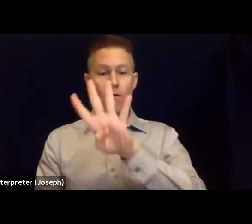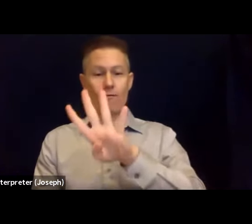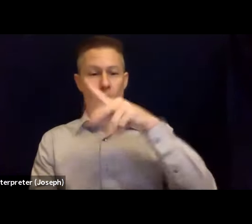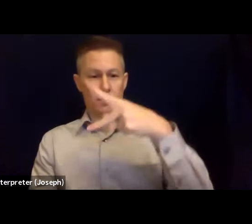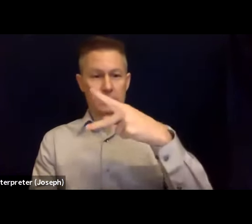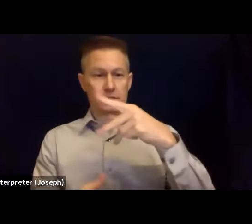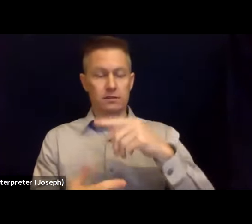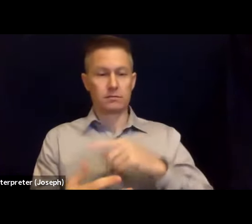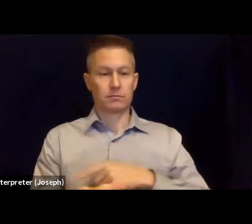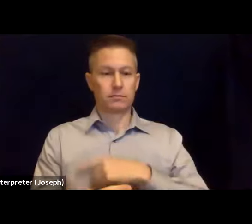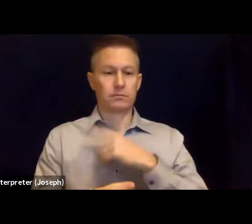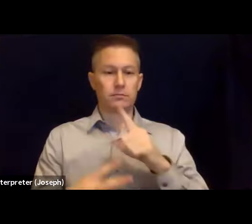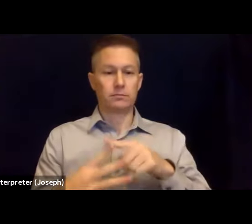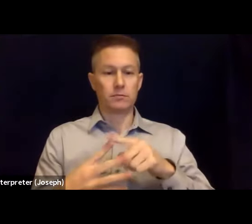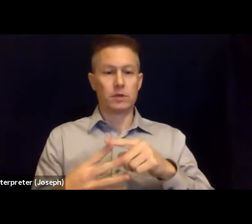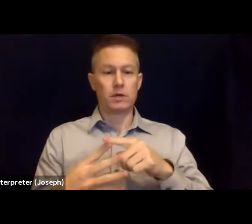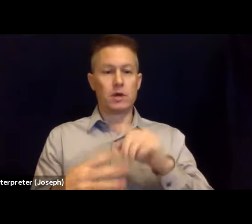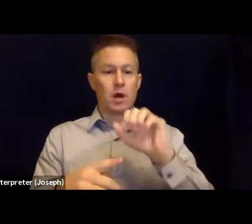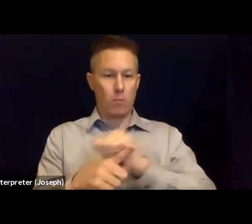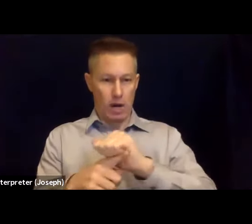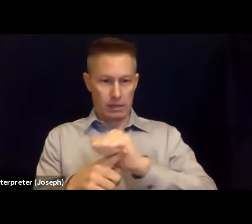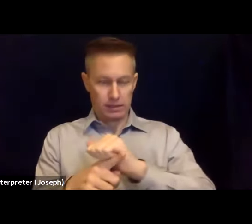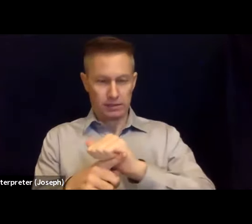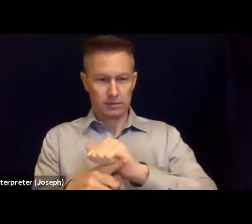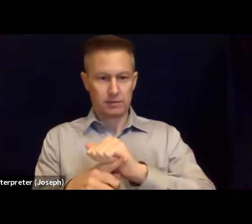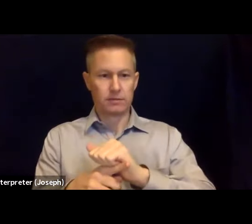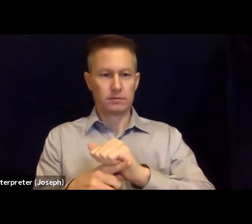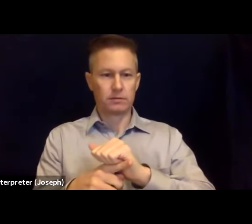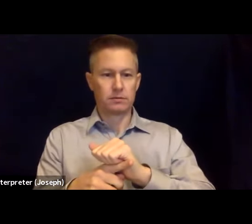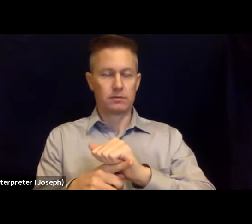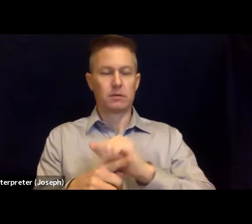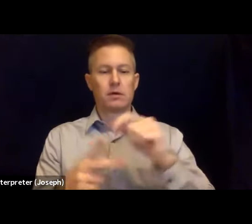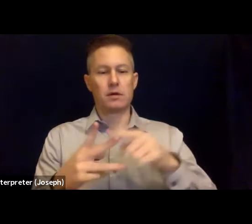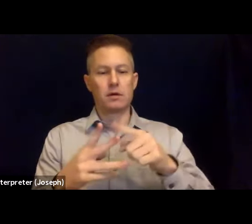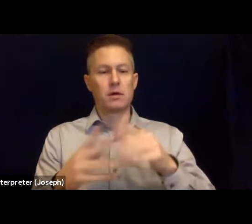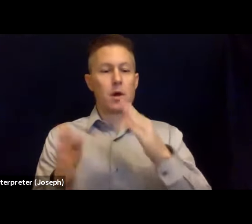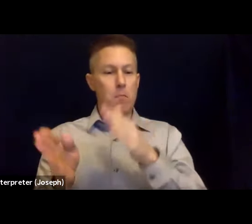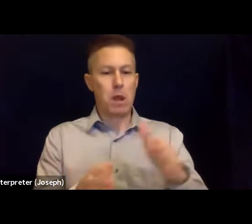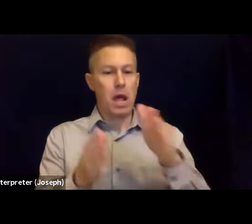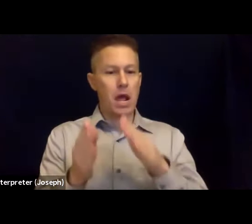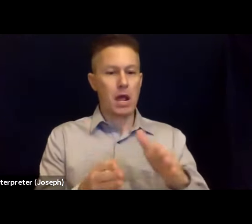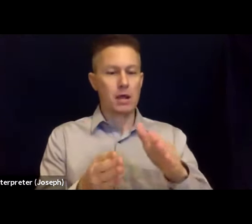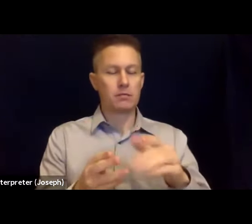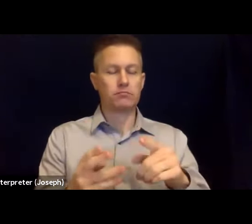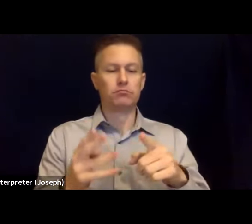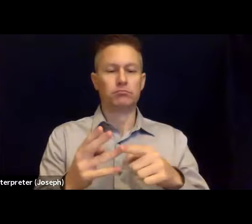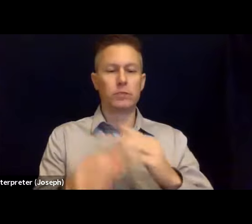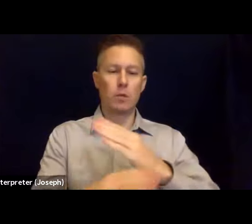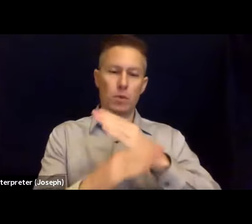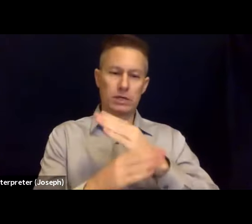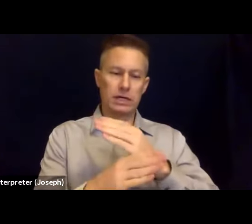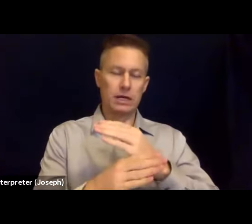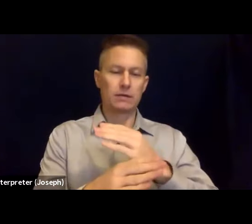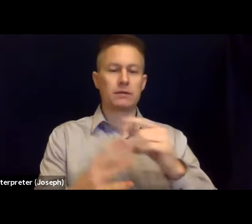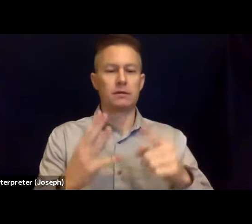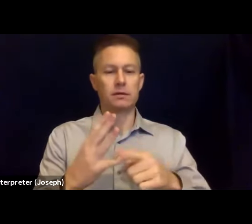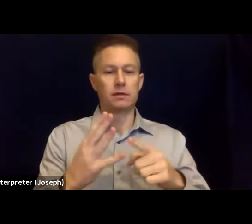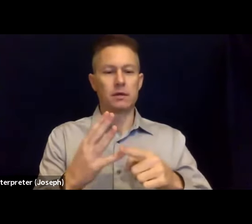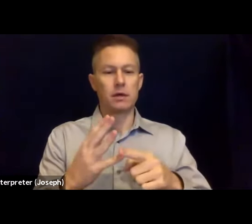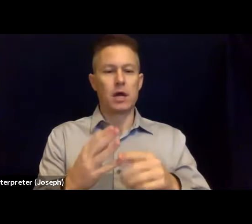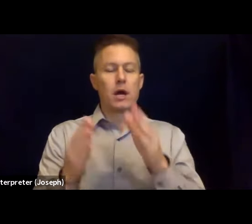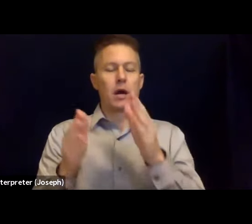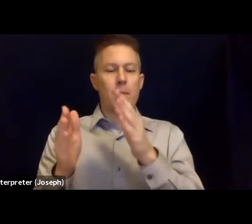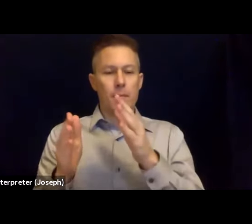cover, and hold on, plan for your family, protect yourself at home, and then prepare yourself financially.